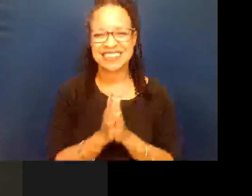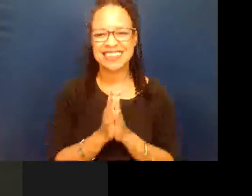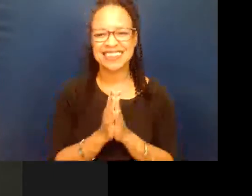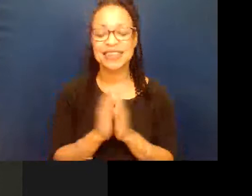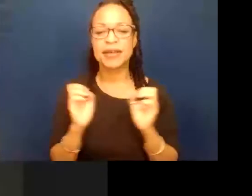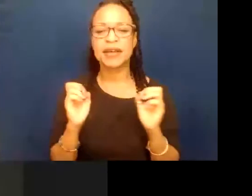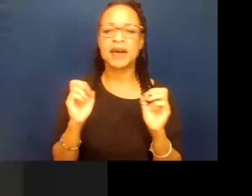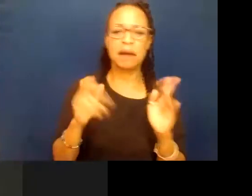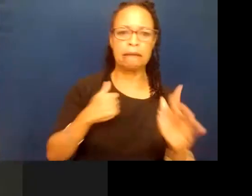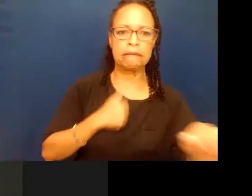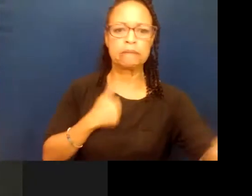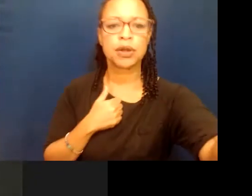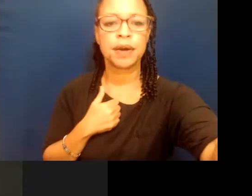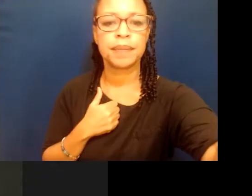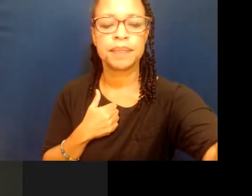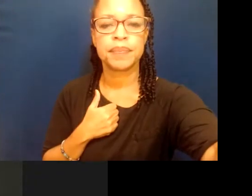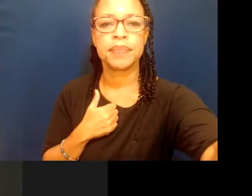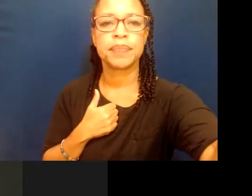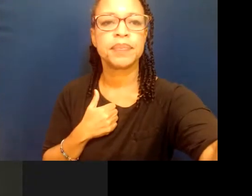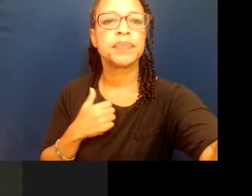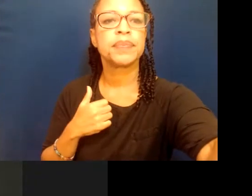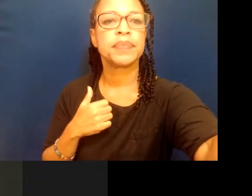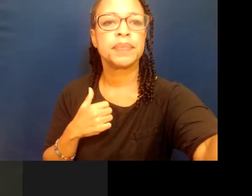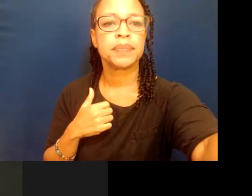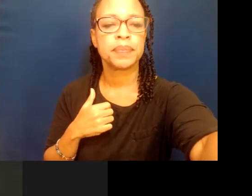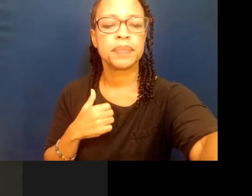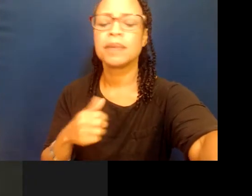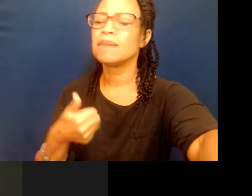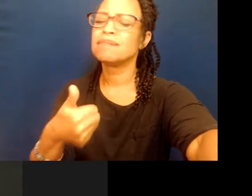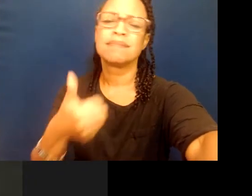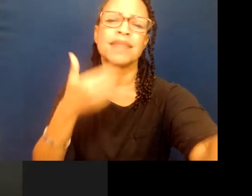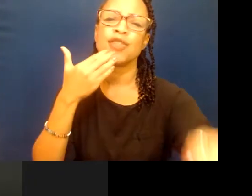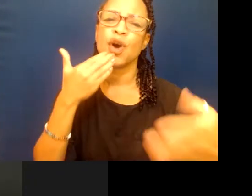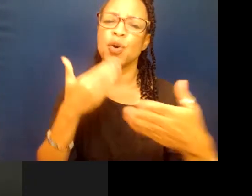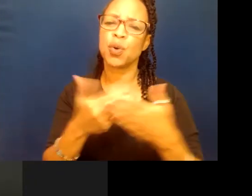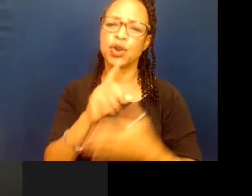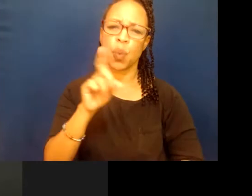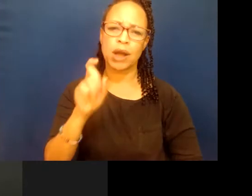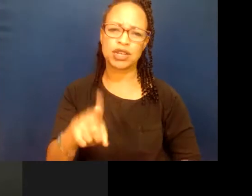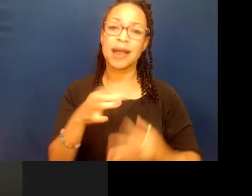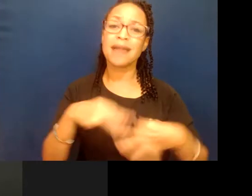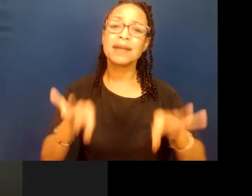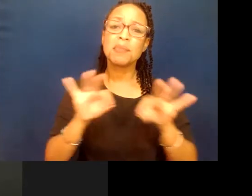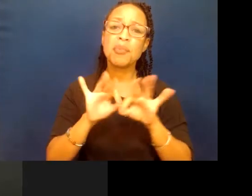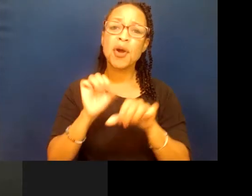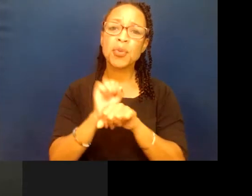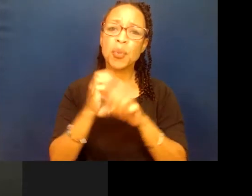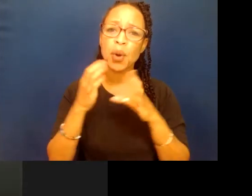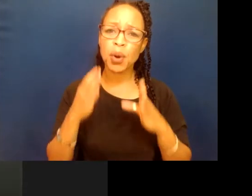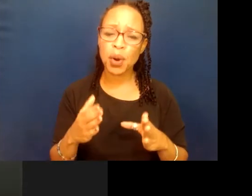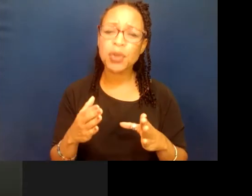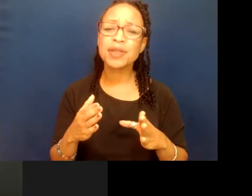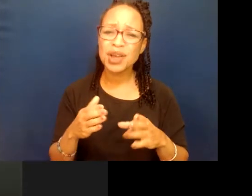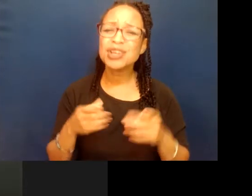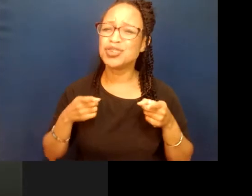Okay, good. I'm sorry. I'm a little bit, so yeah, no, that's a great question. You know, think, look, as essential workers, Latinos, one, during this